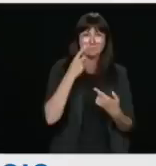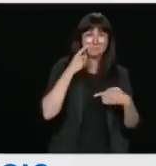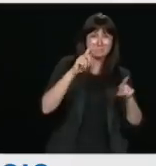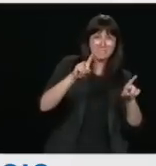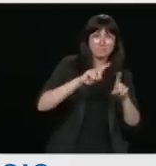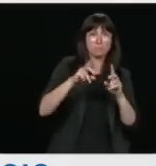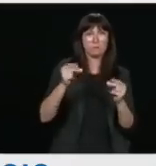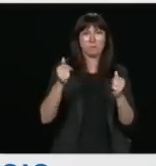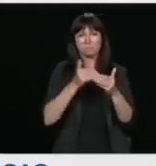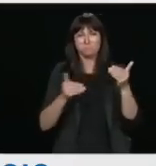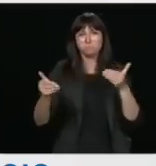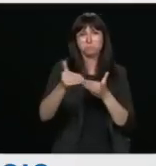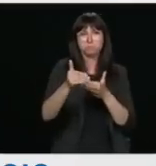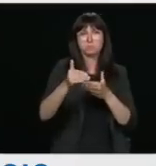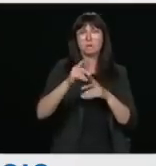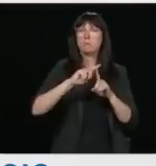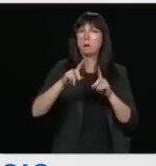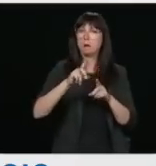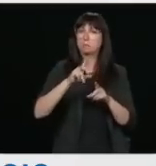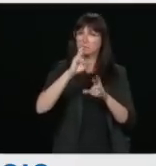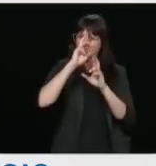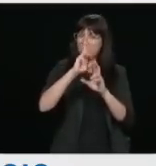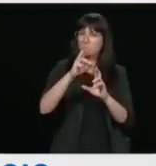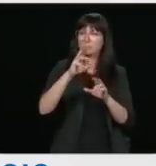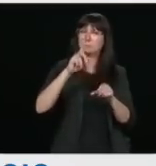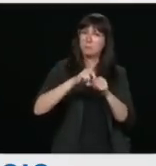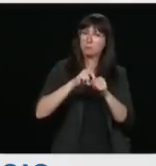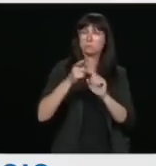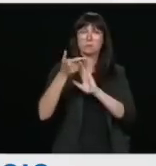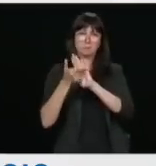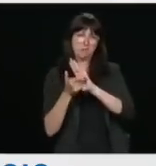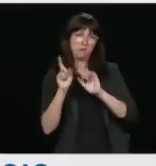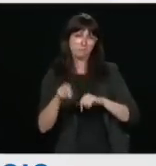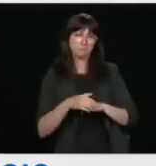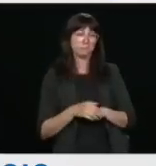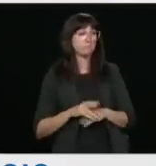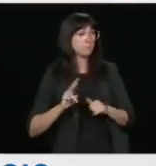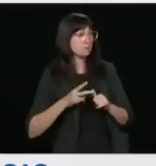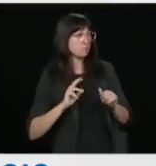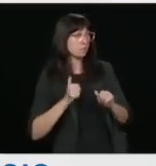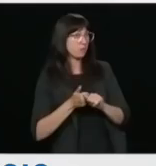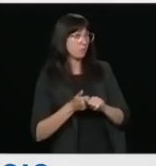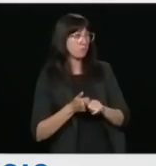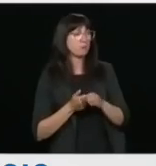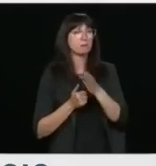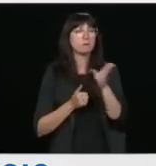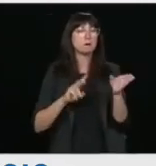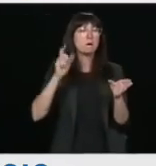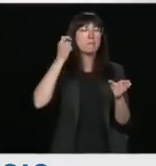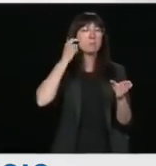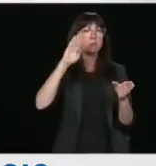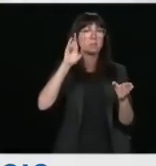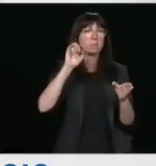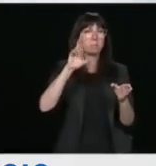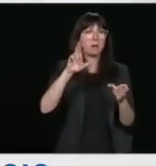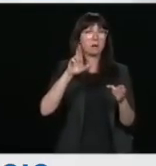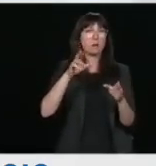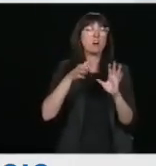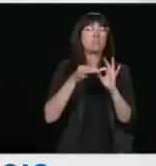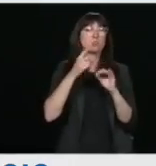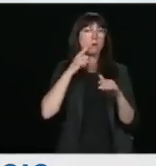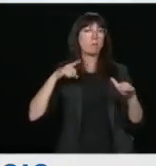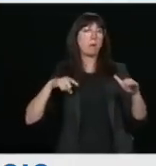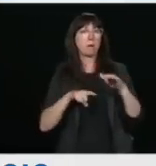the rule of law. Thank you. Follow-up? And for Minister Blair, on the story of the hack, has this set back Canada's vaccine